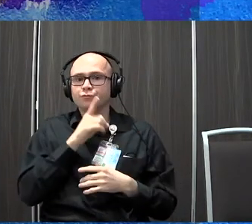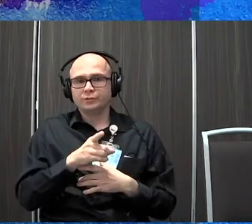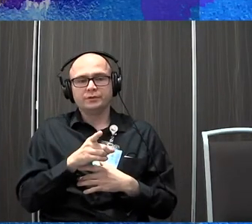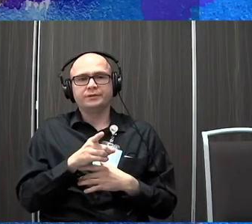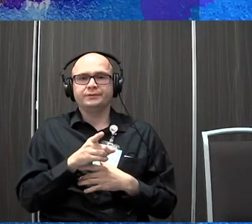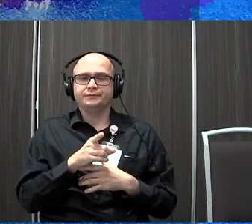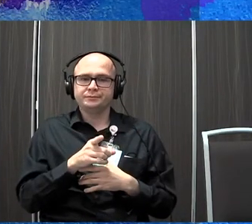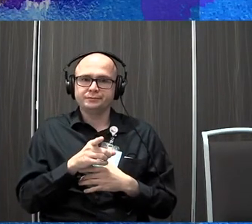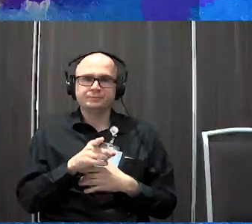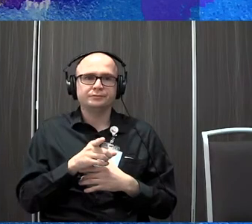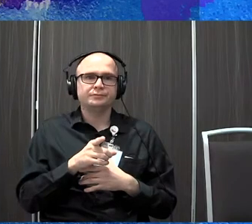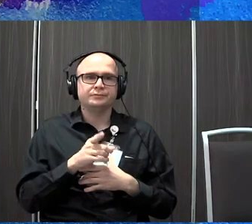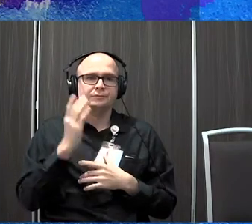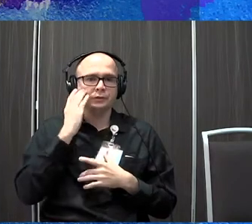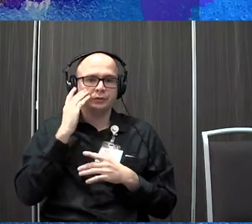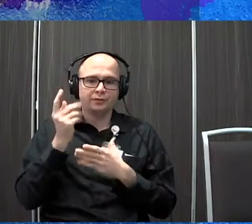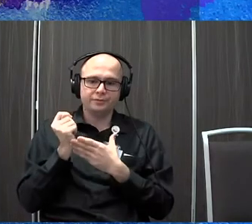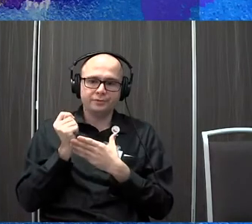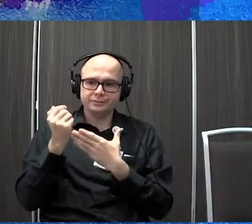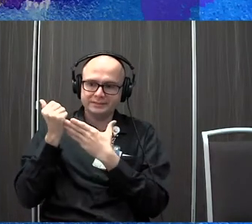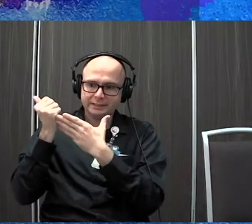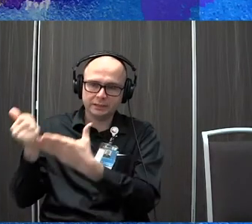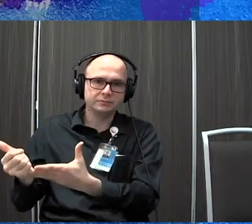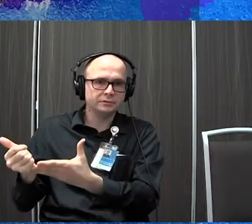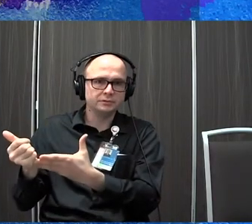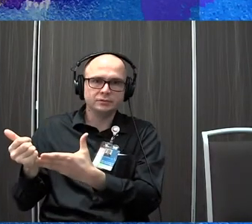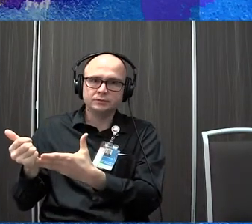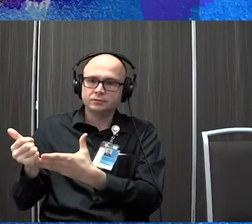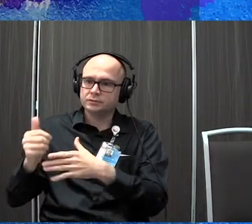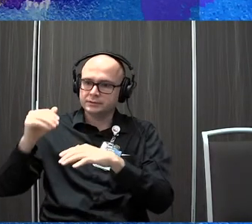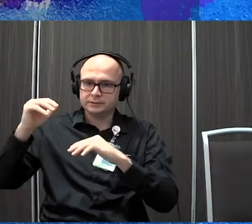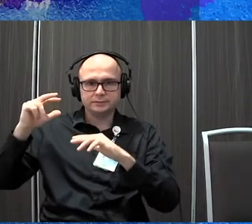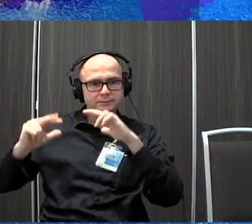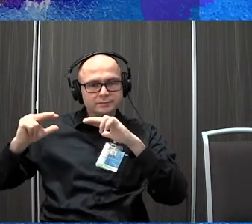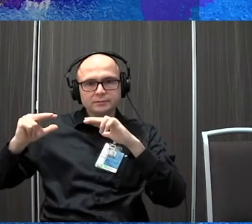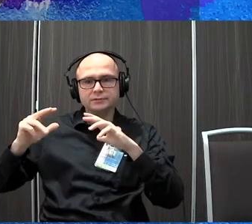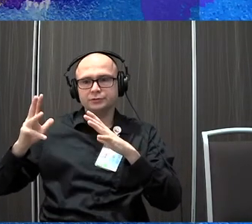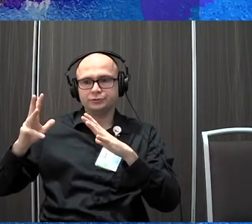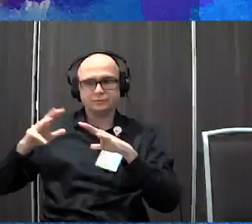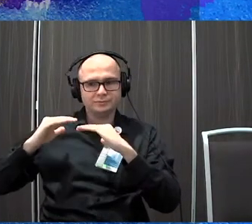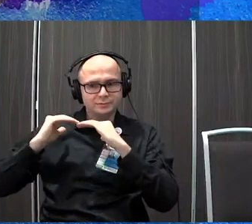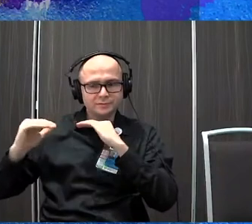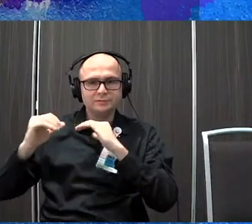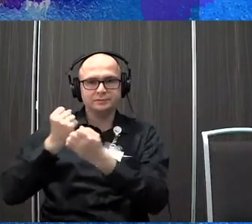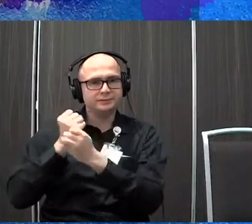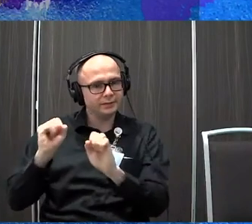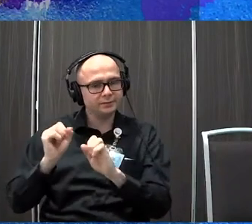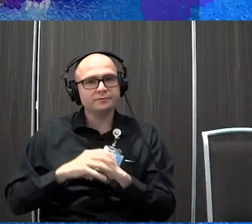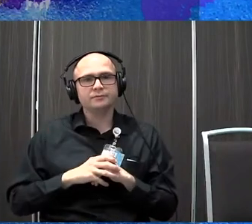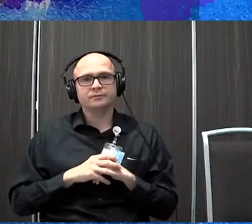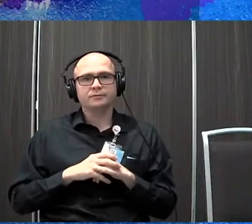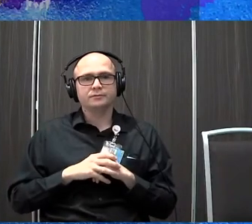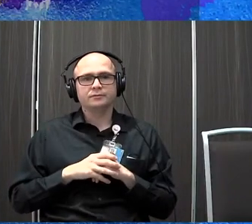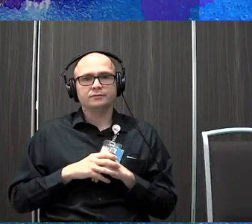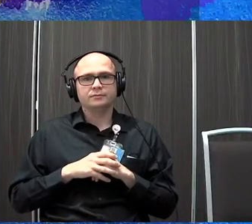that doing that therapy has helped him be so much more stable, so much more safe. Um, he,